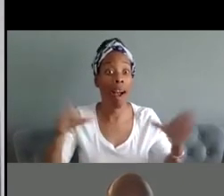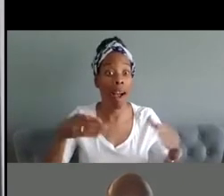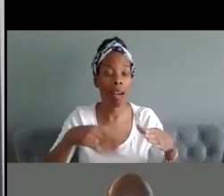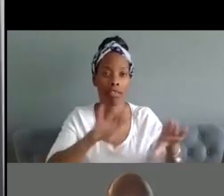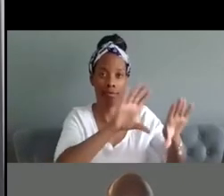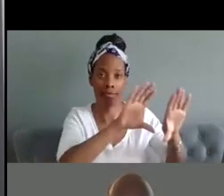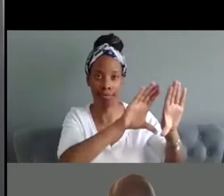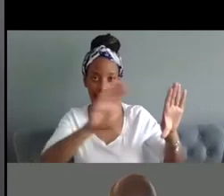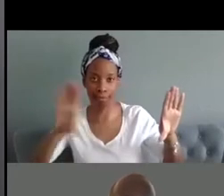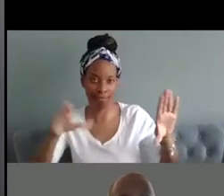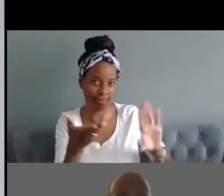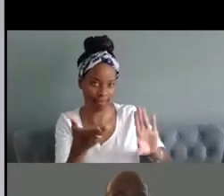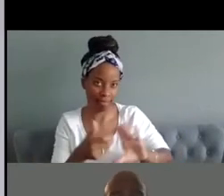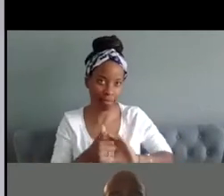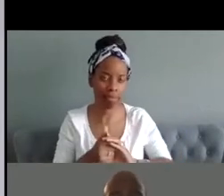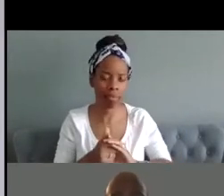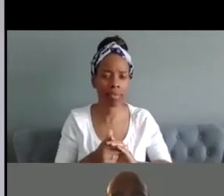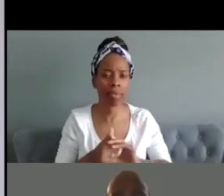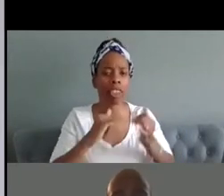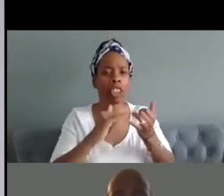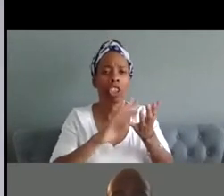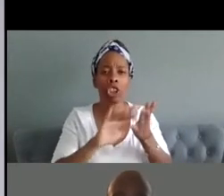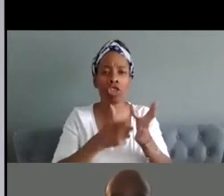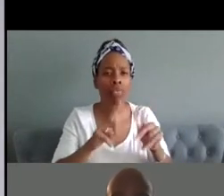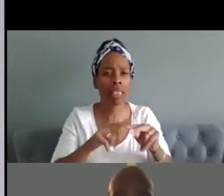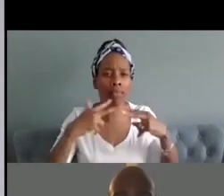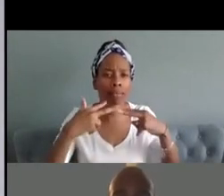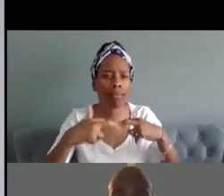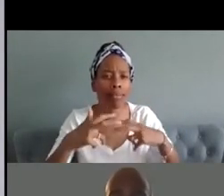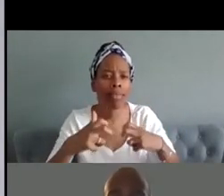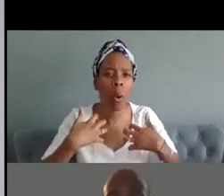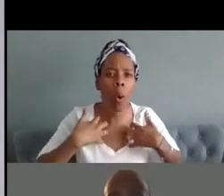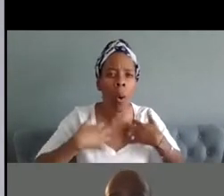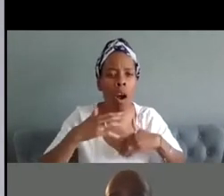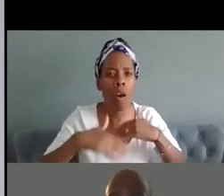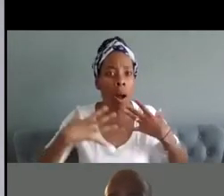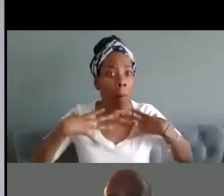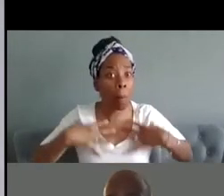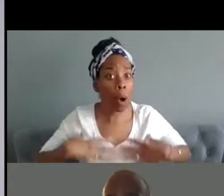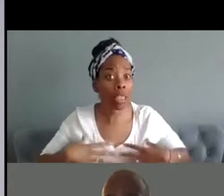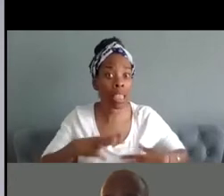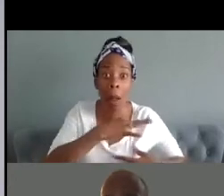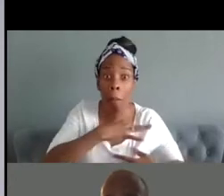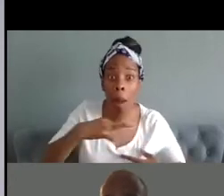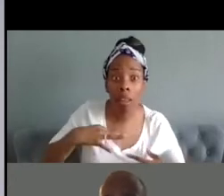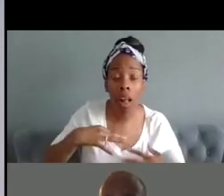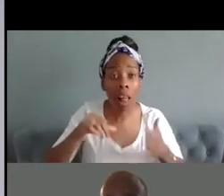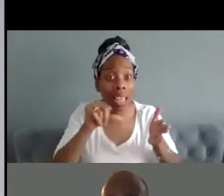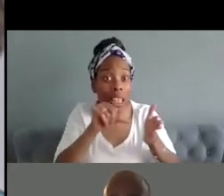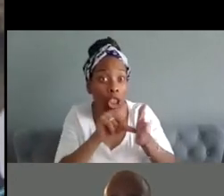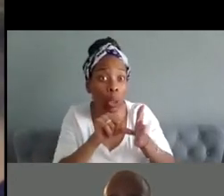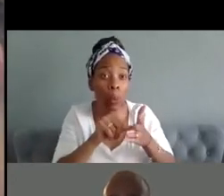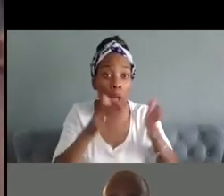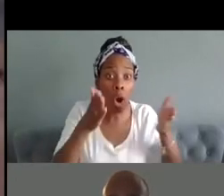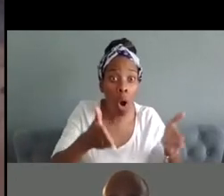in um the body medical issues um hospitals and so it's